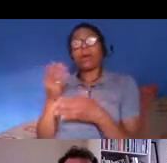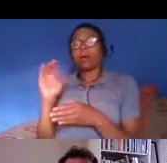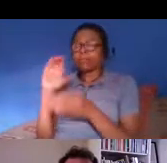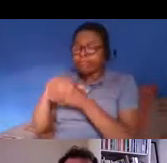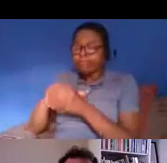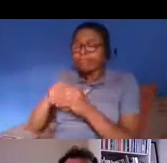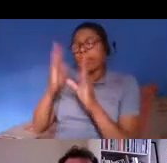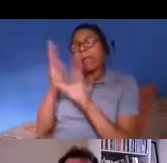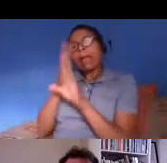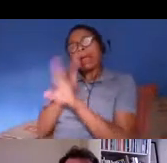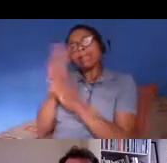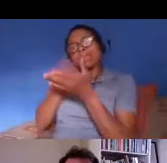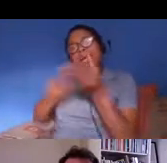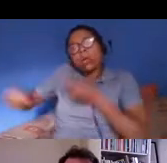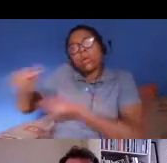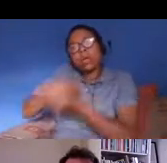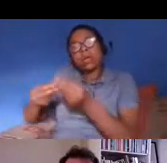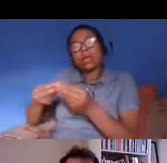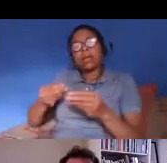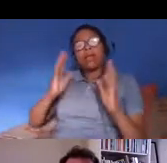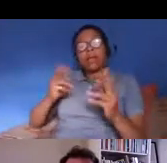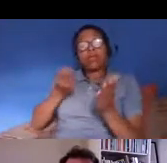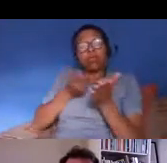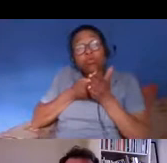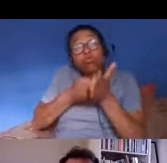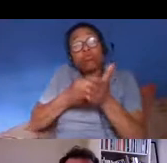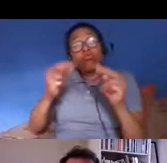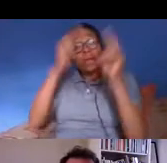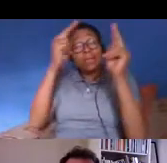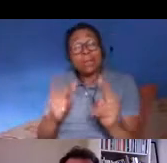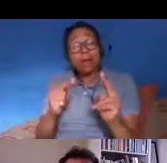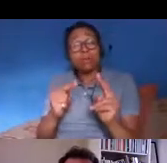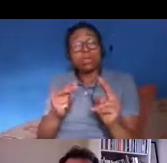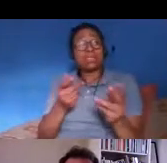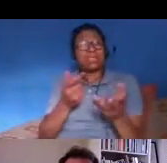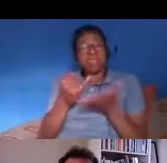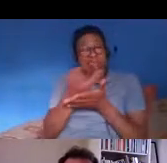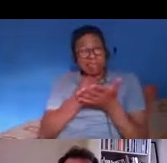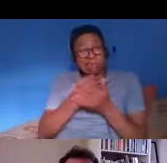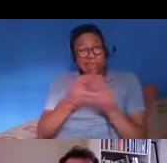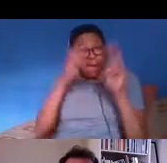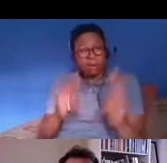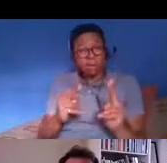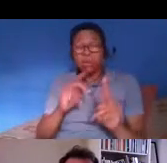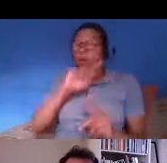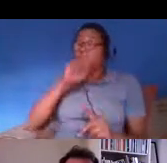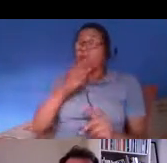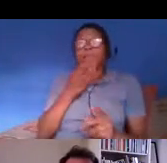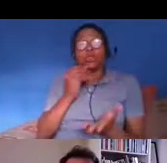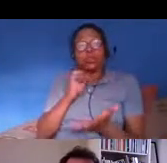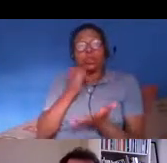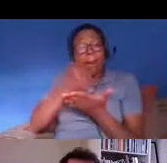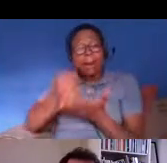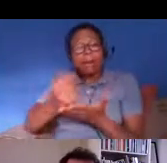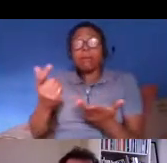accommodation from very dodgy landlords um only have to live with cash can't use bank accounts that's just an incredible thing to be doing